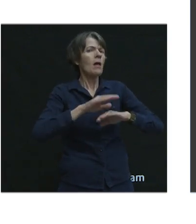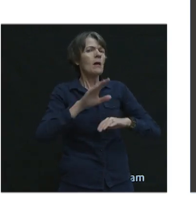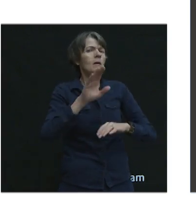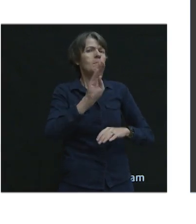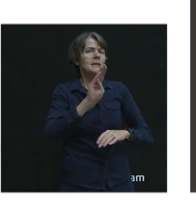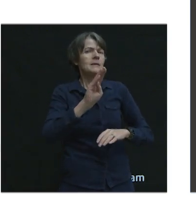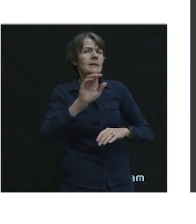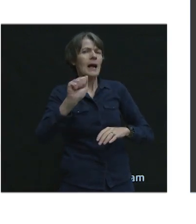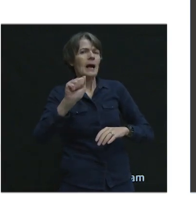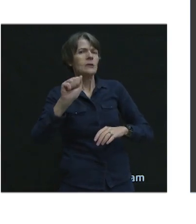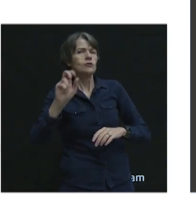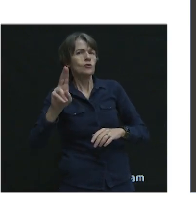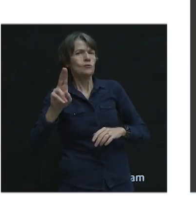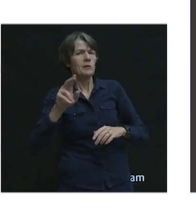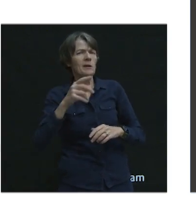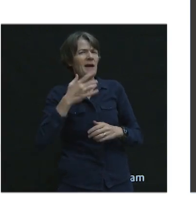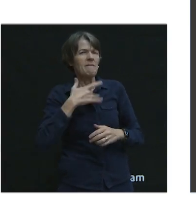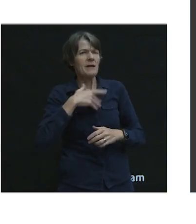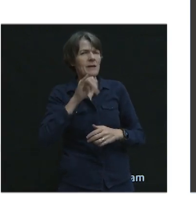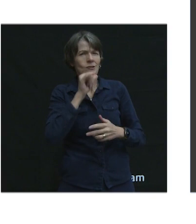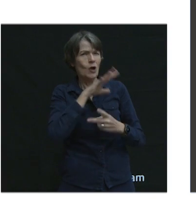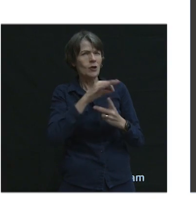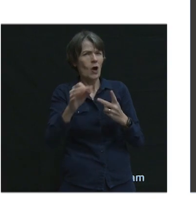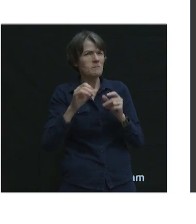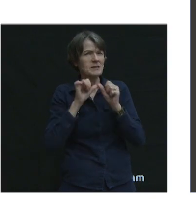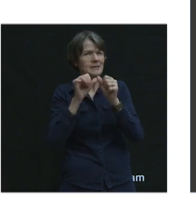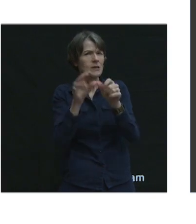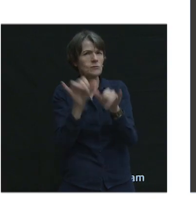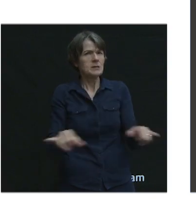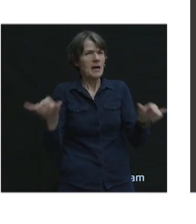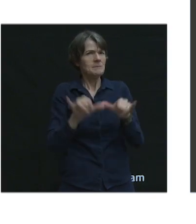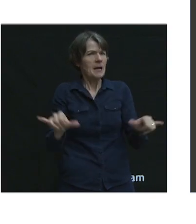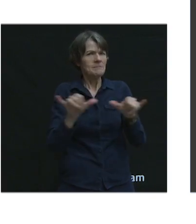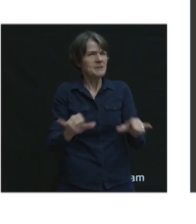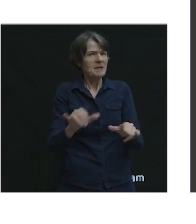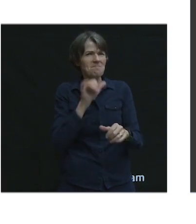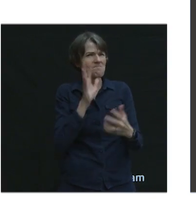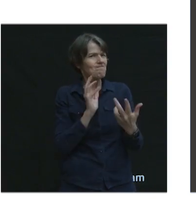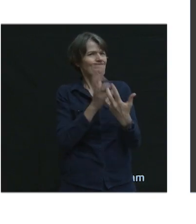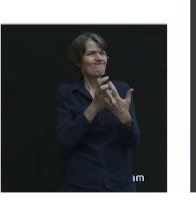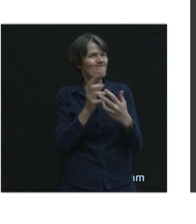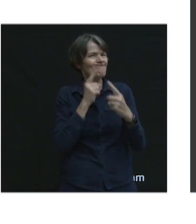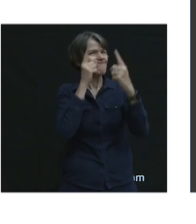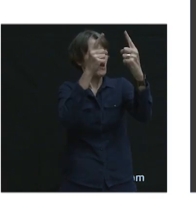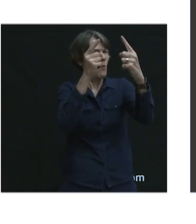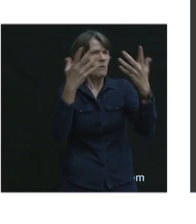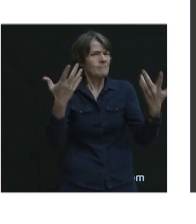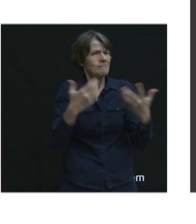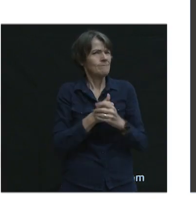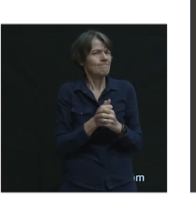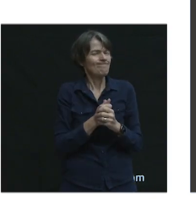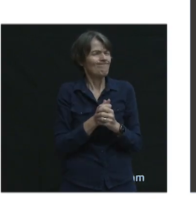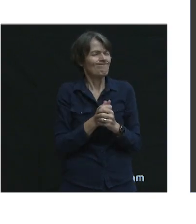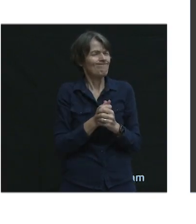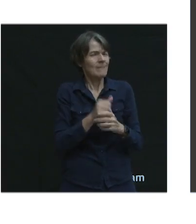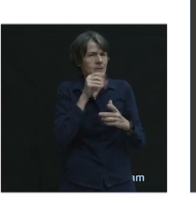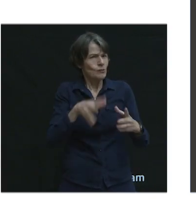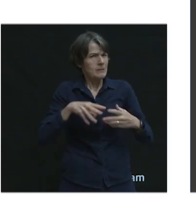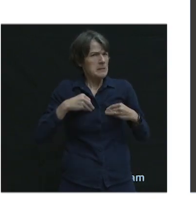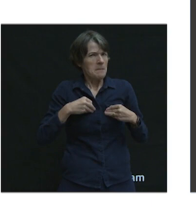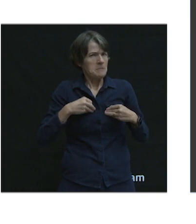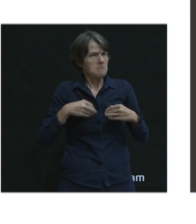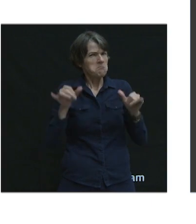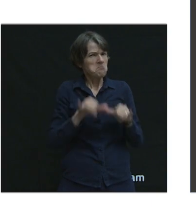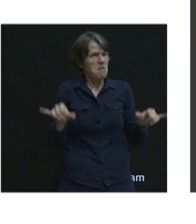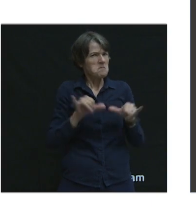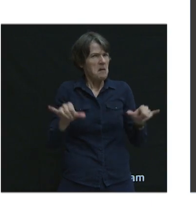say it's not an option on the table. So that doesn't fit with any of the goals of our future. But what I want to really draw what I saw in